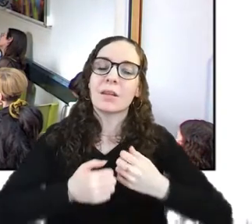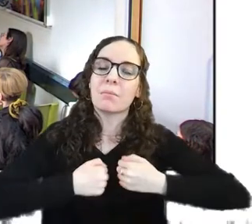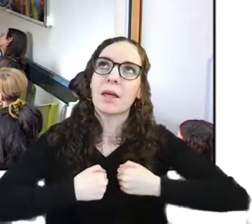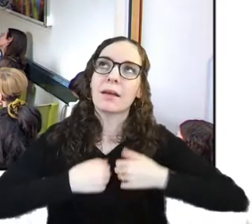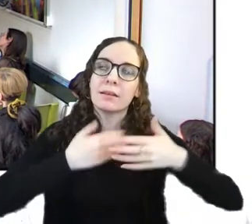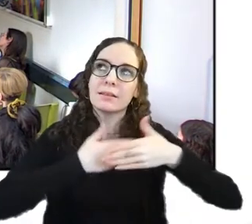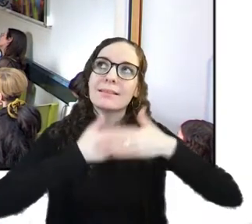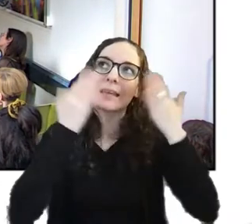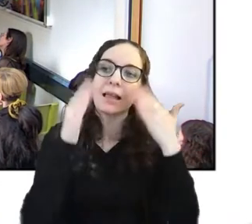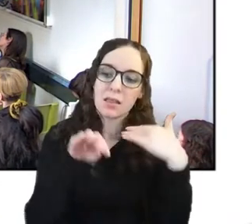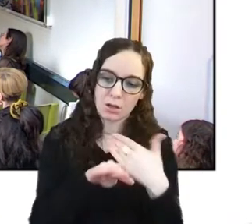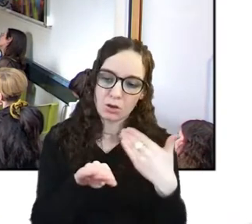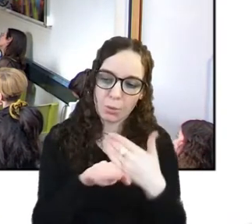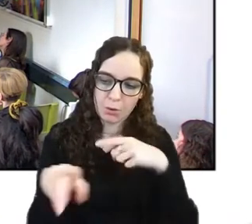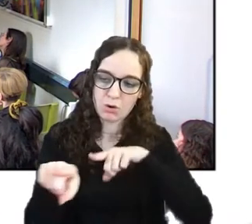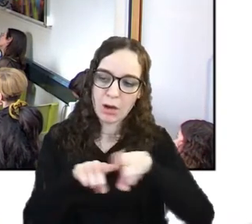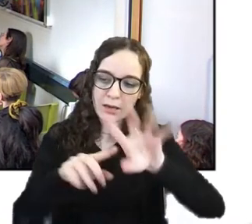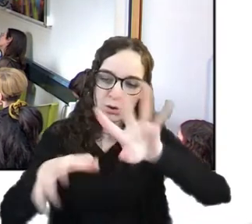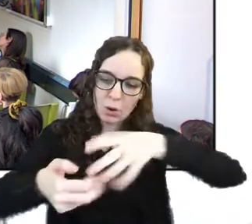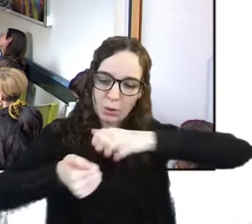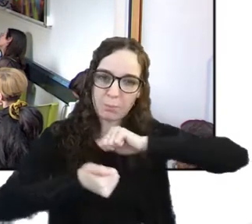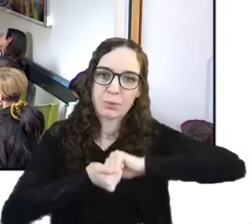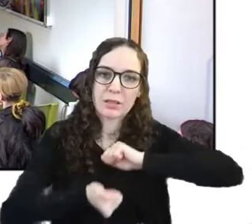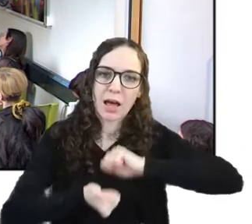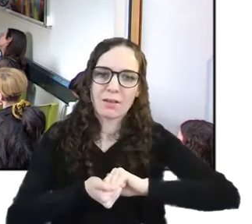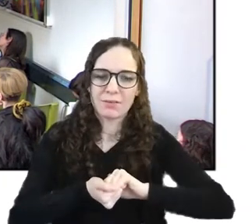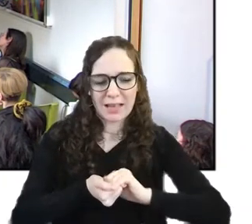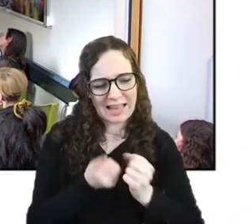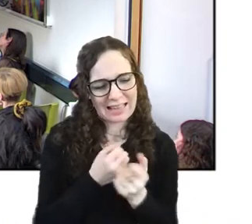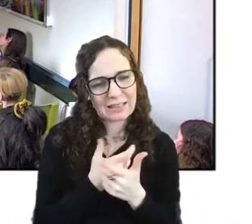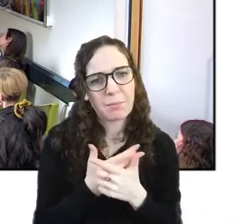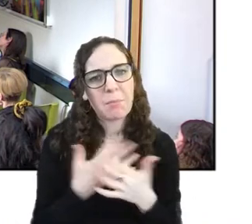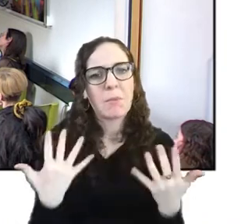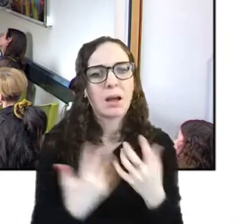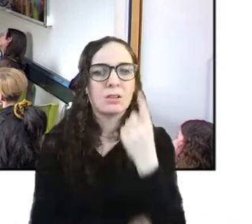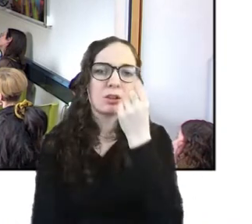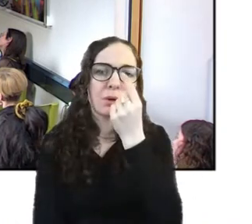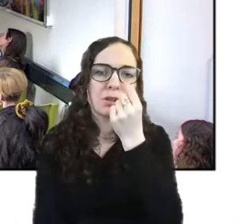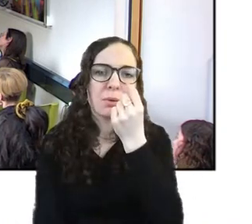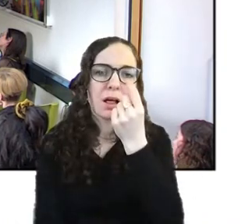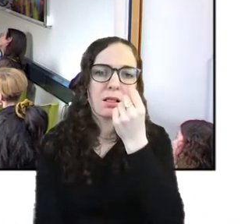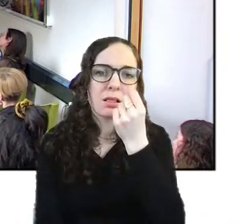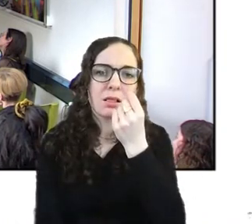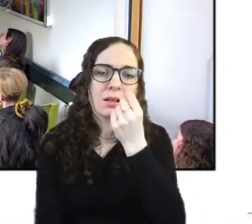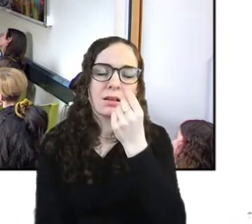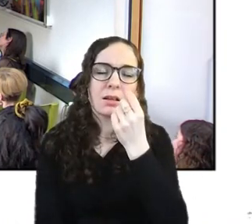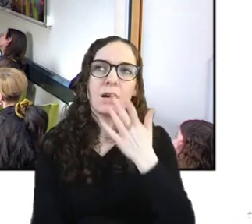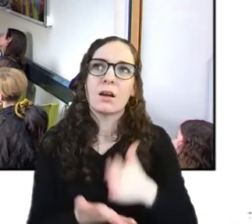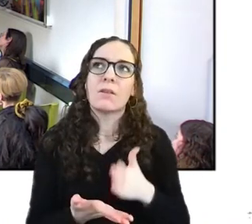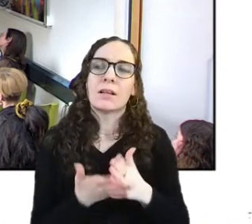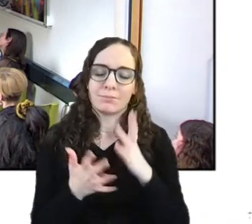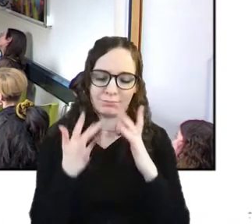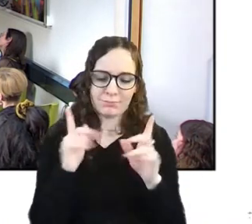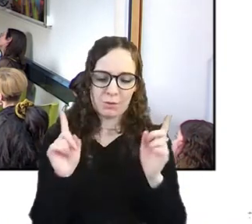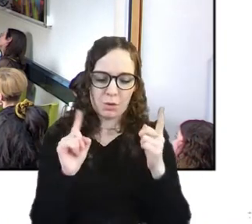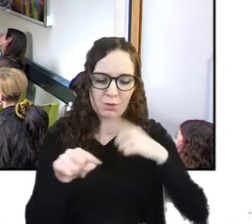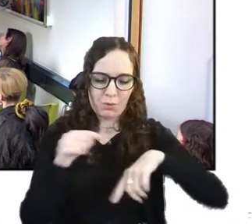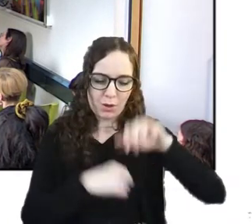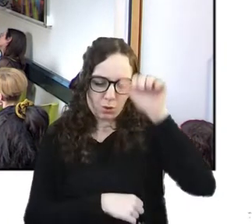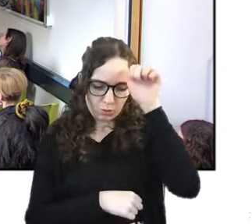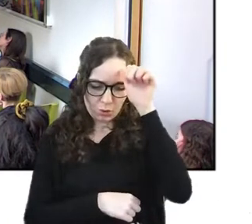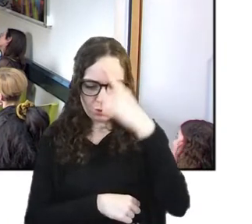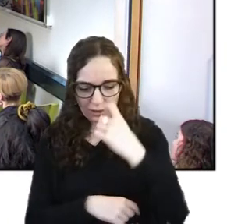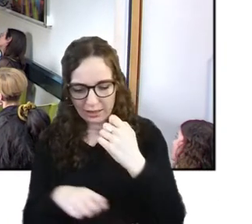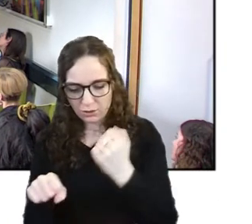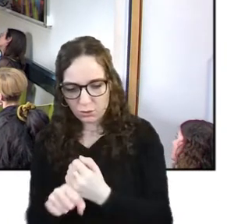as much as possible and very much like based on what we know we can do and what we can work